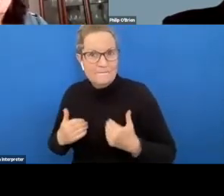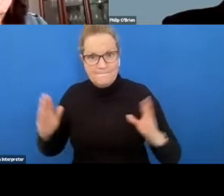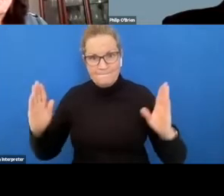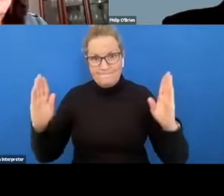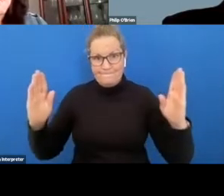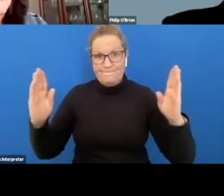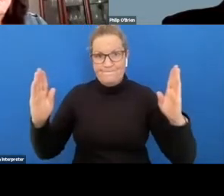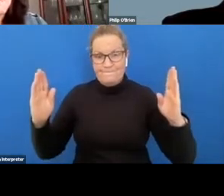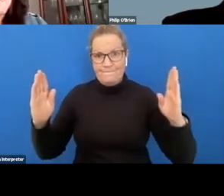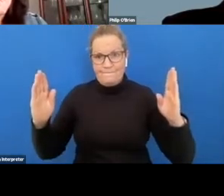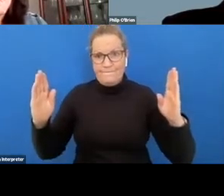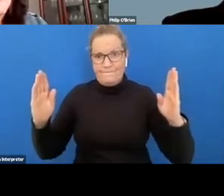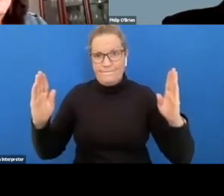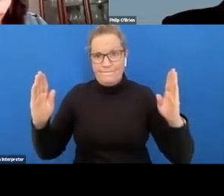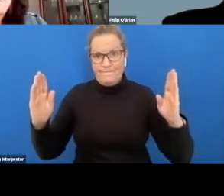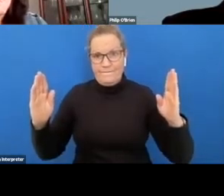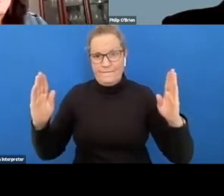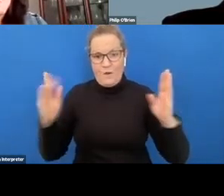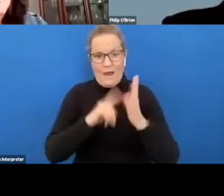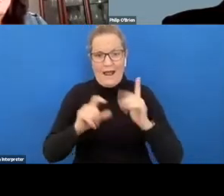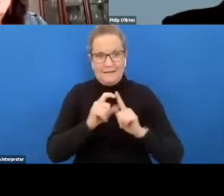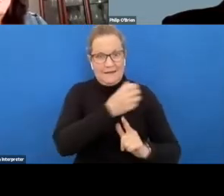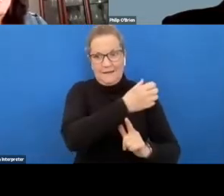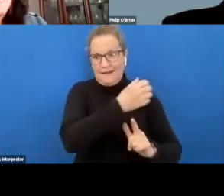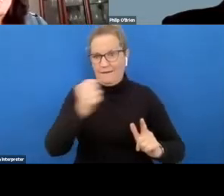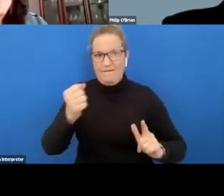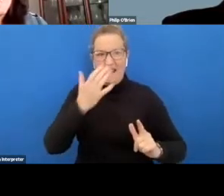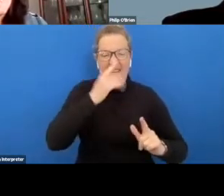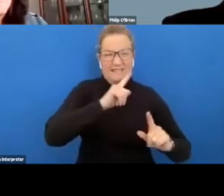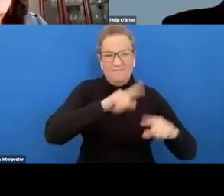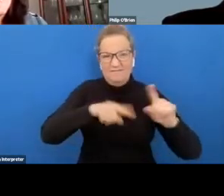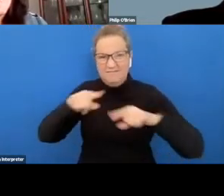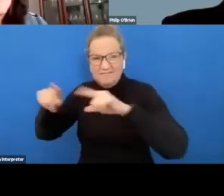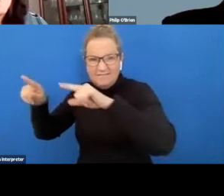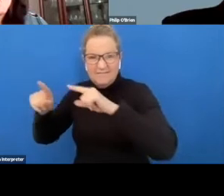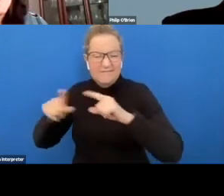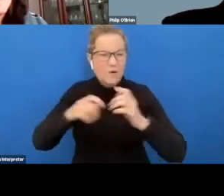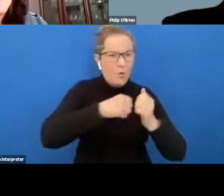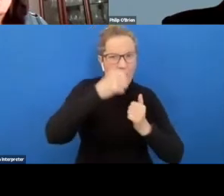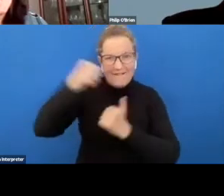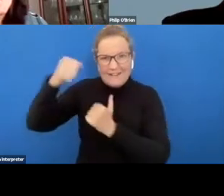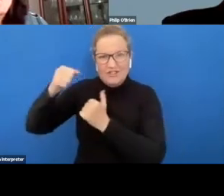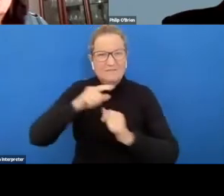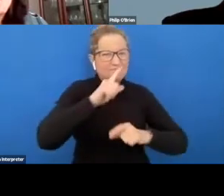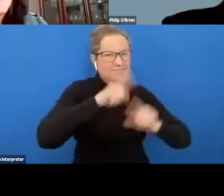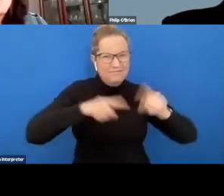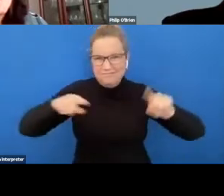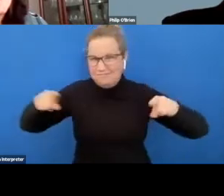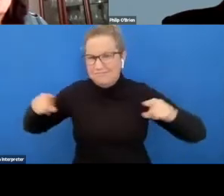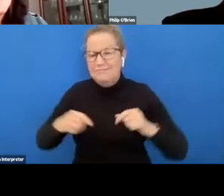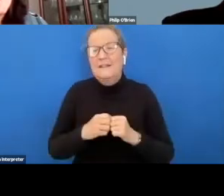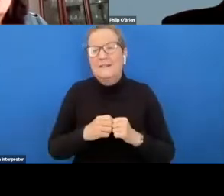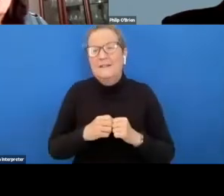uh various um ages qualifications everything and basically we um